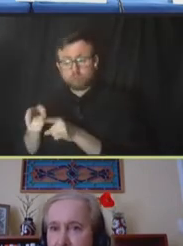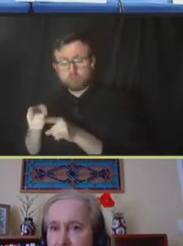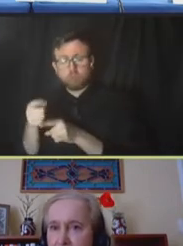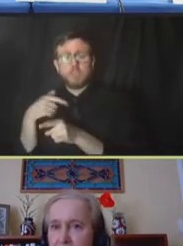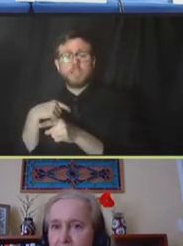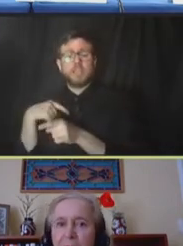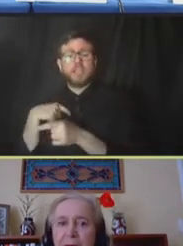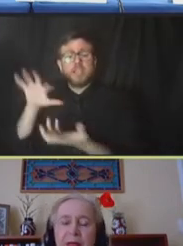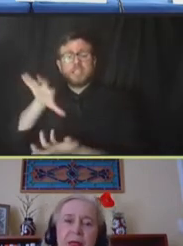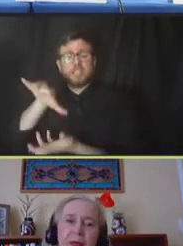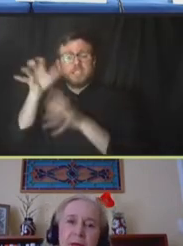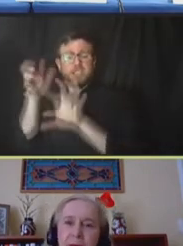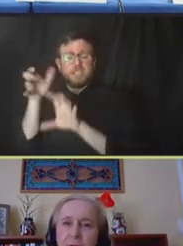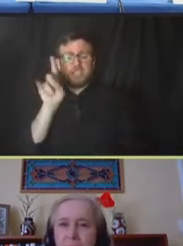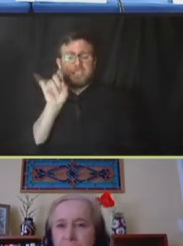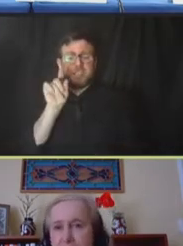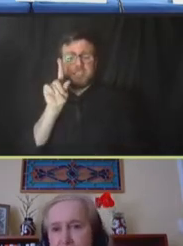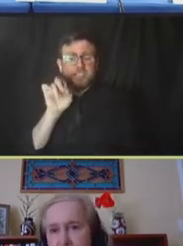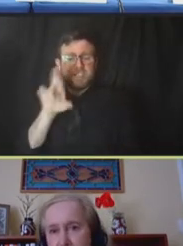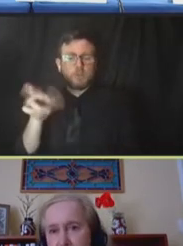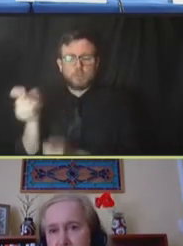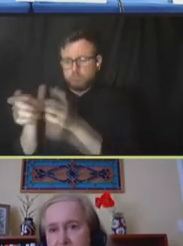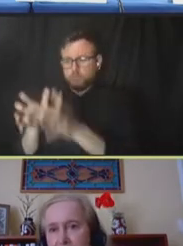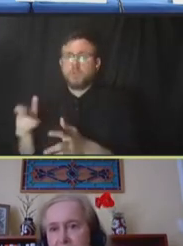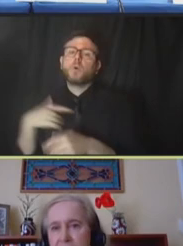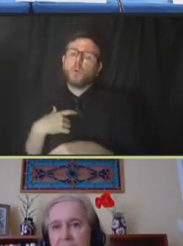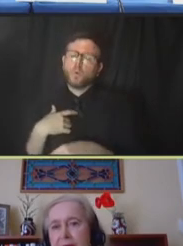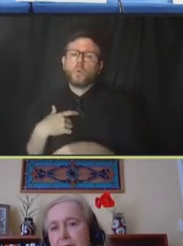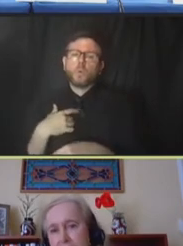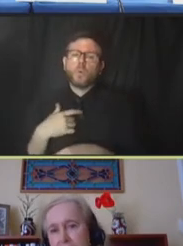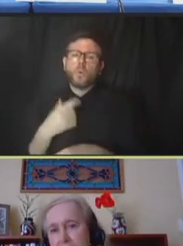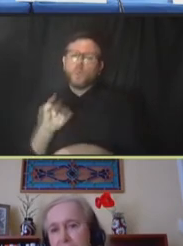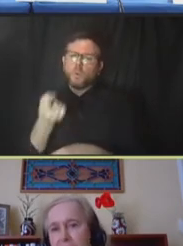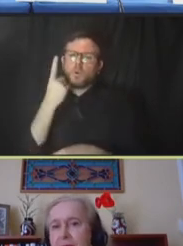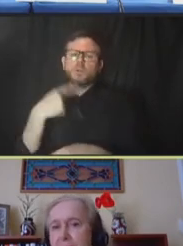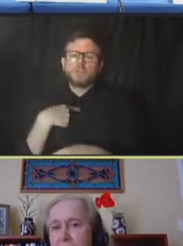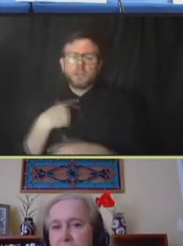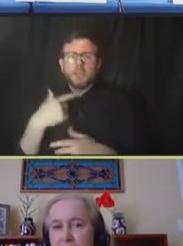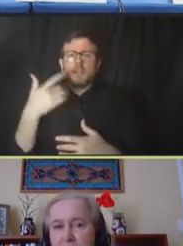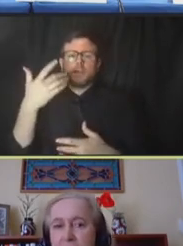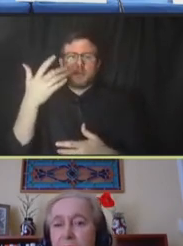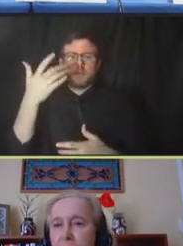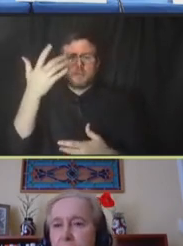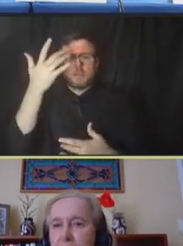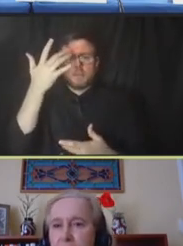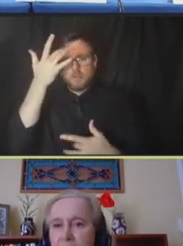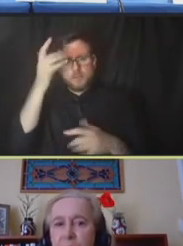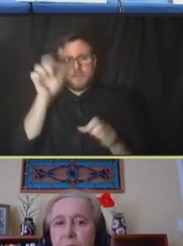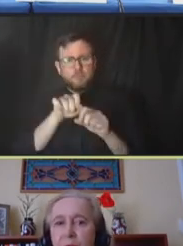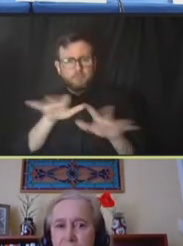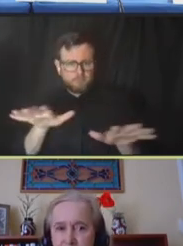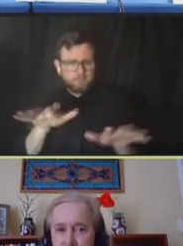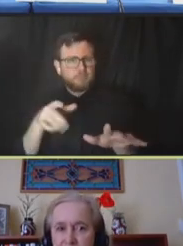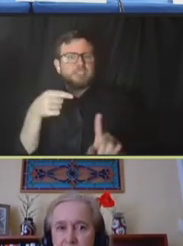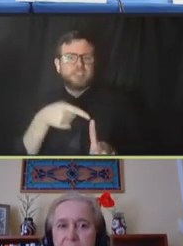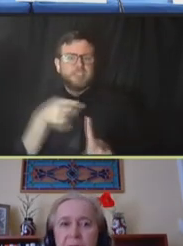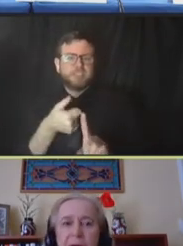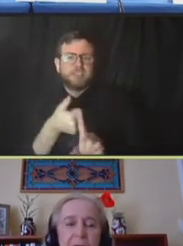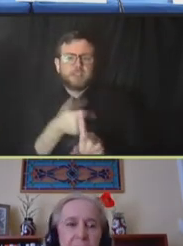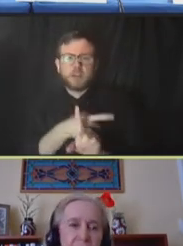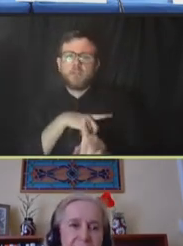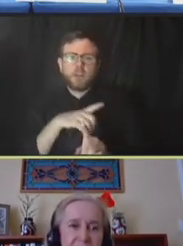management. And clearly, the COVID pandemic is a healthcare disaster of global proportions.